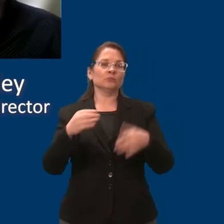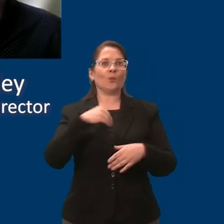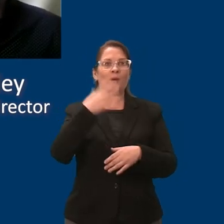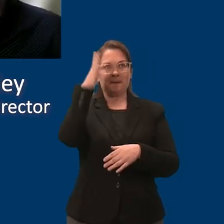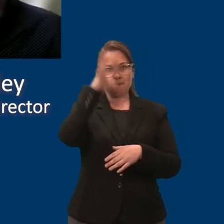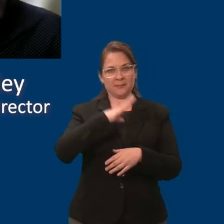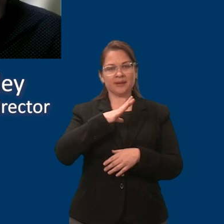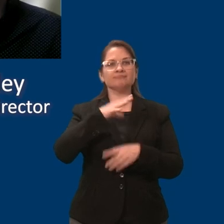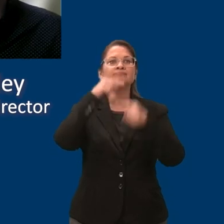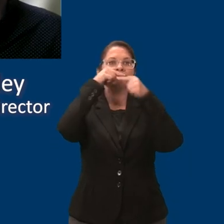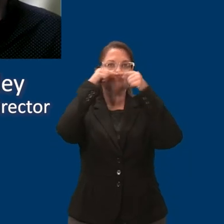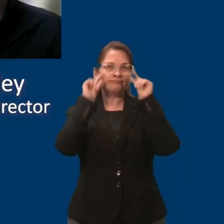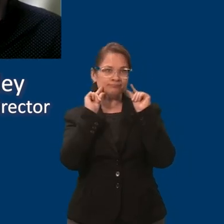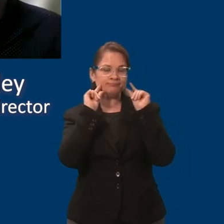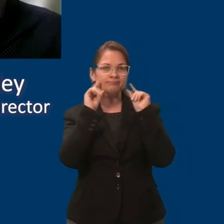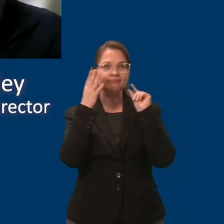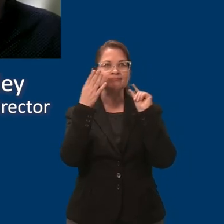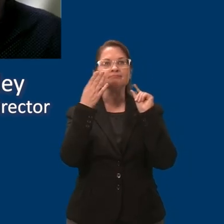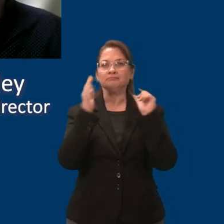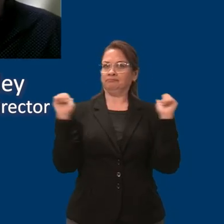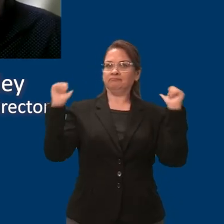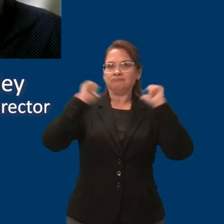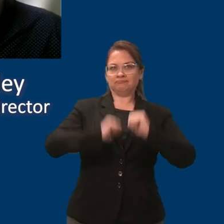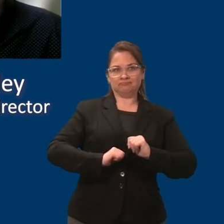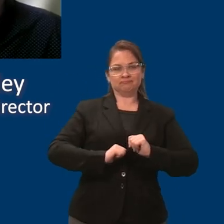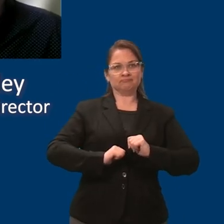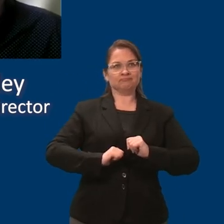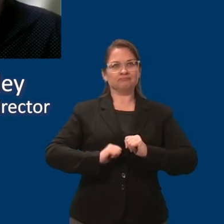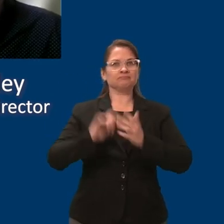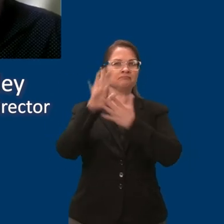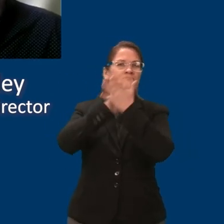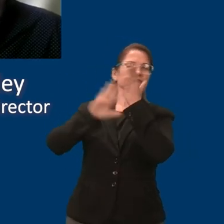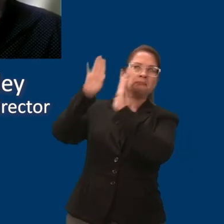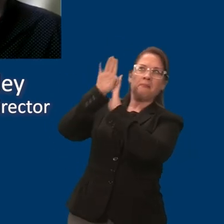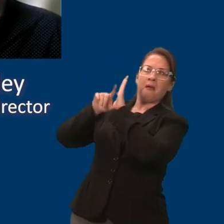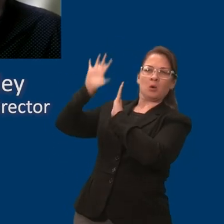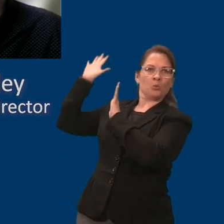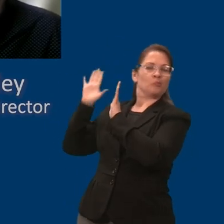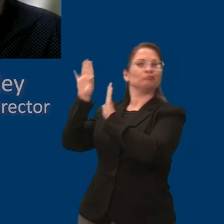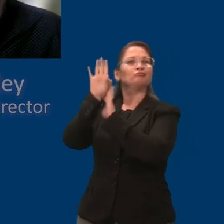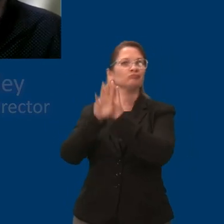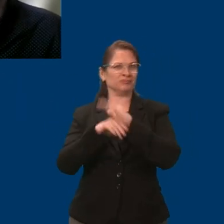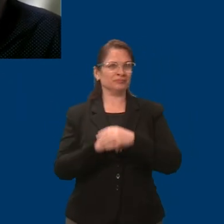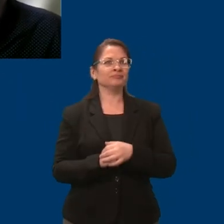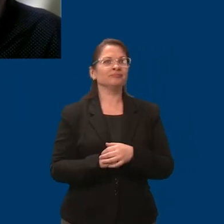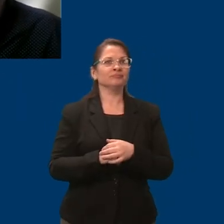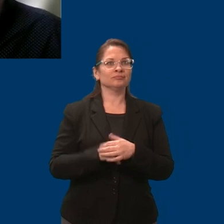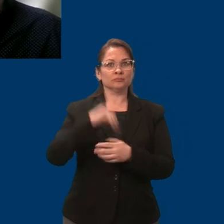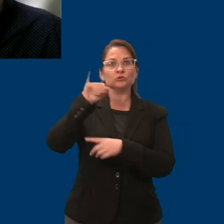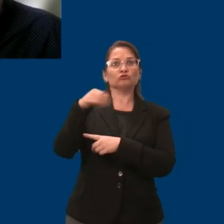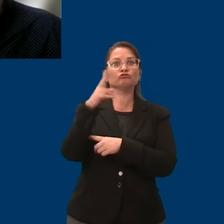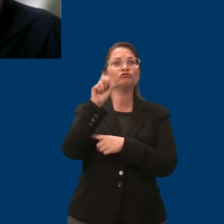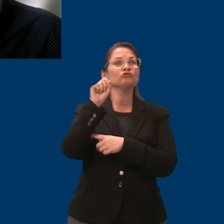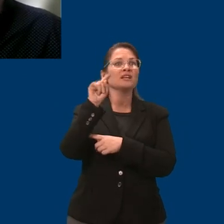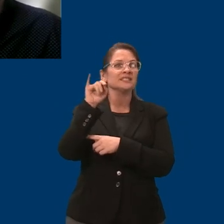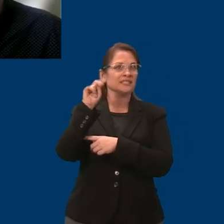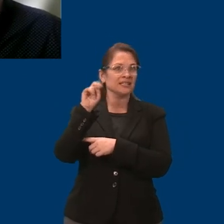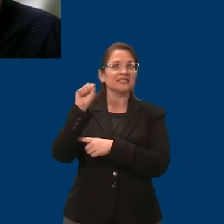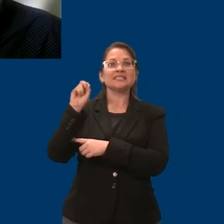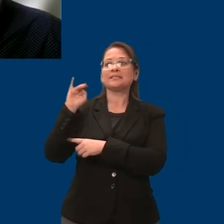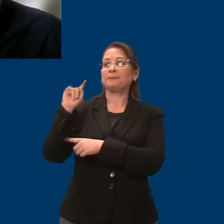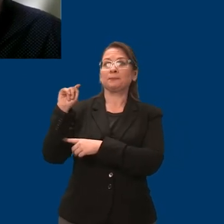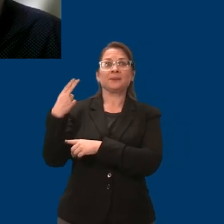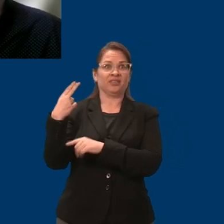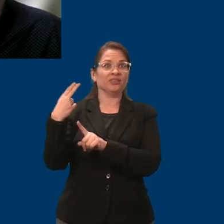and a blurred background. I'm here today with Justin Smith, citizen advocate and representative Liz Reier. I'm happy to introduce our next